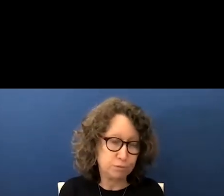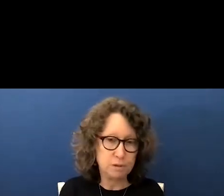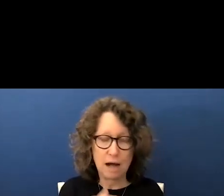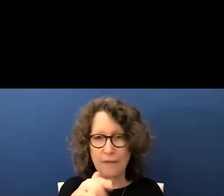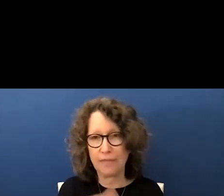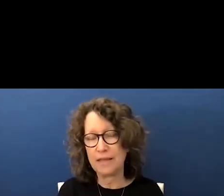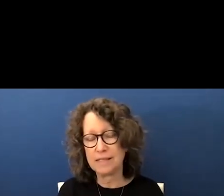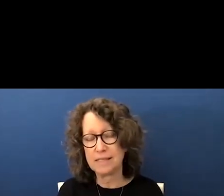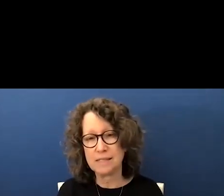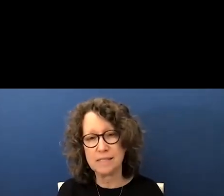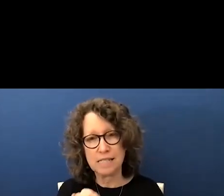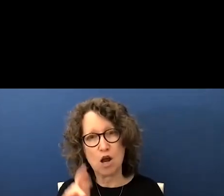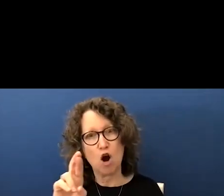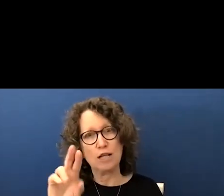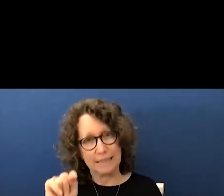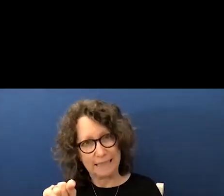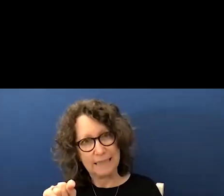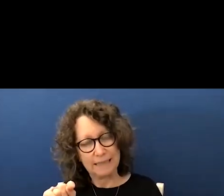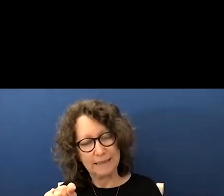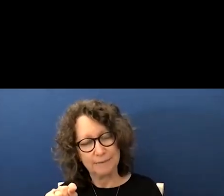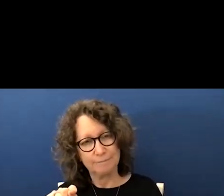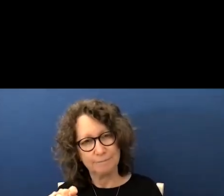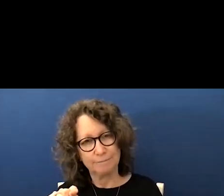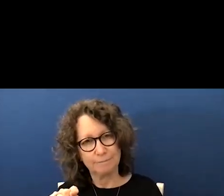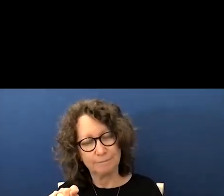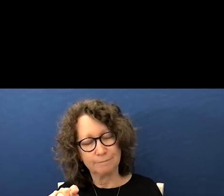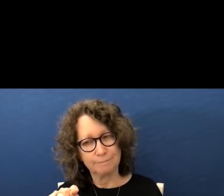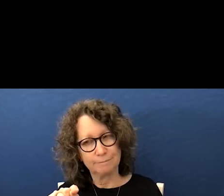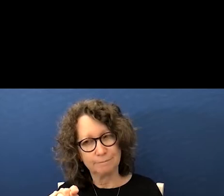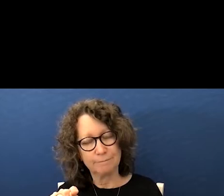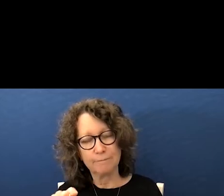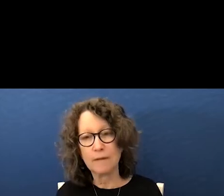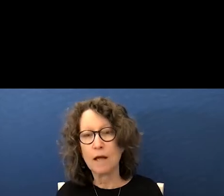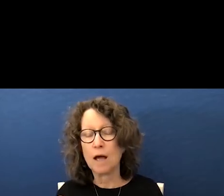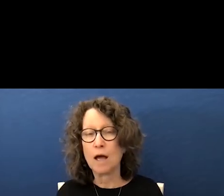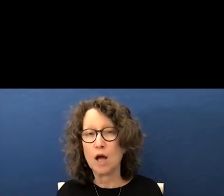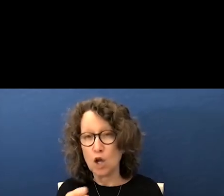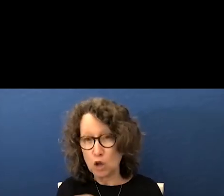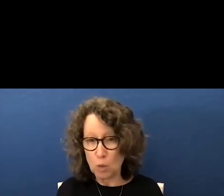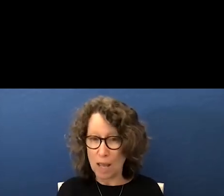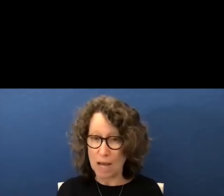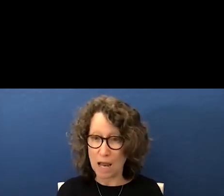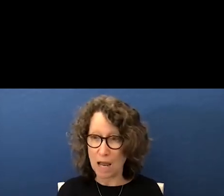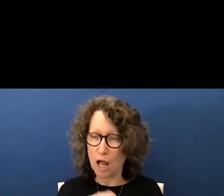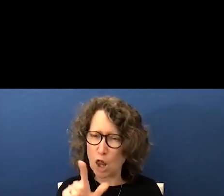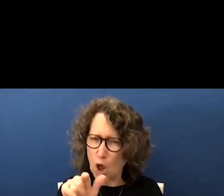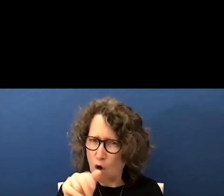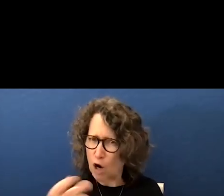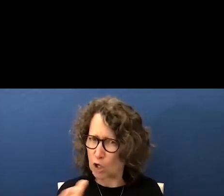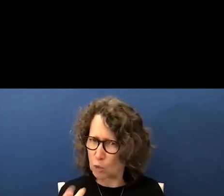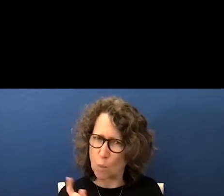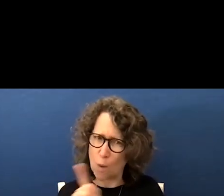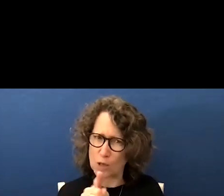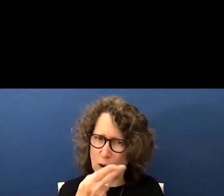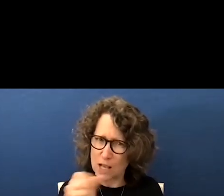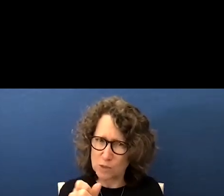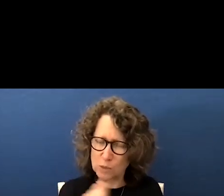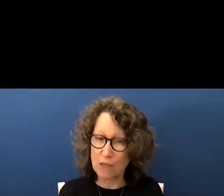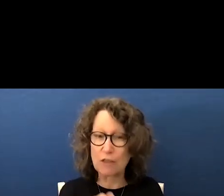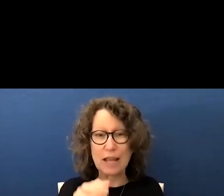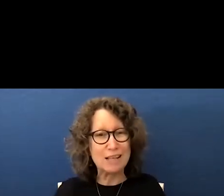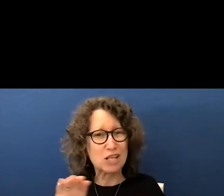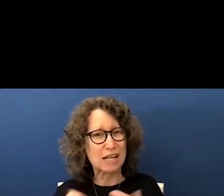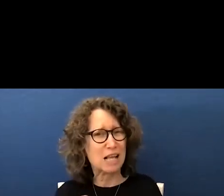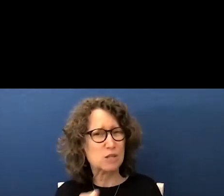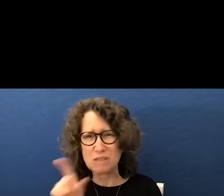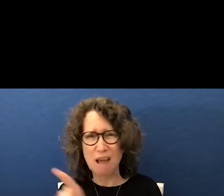this critical race theory laura caps you and i went to high school together english class was